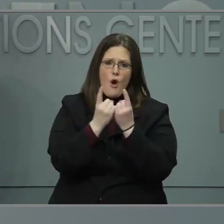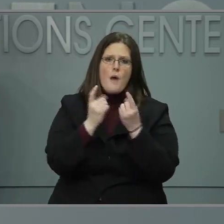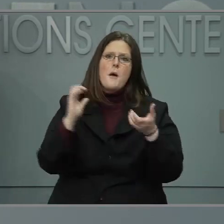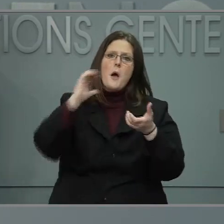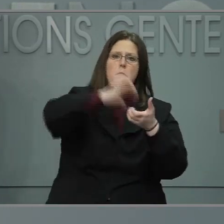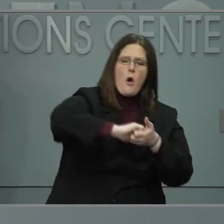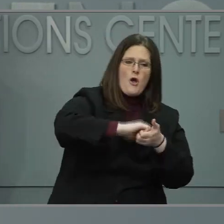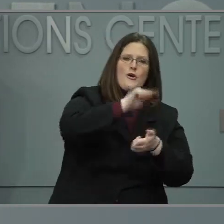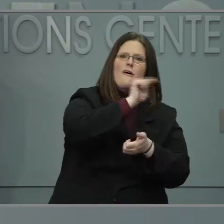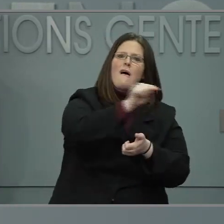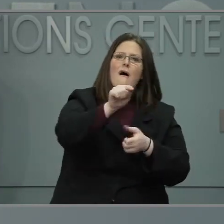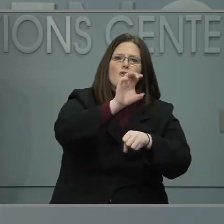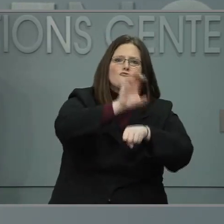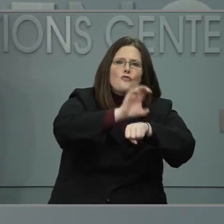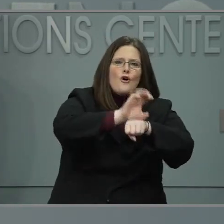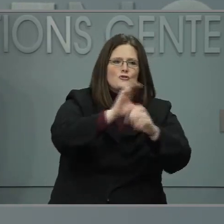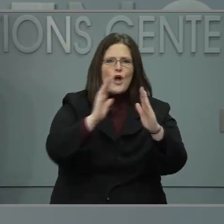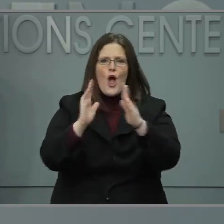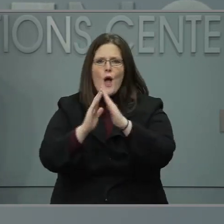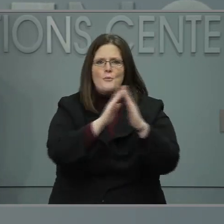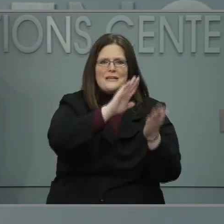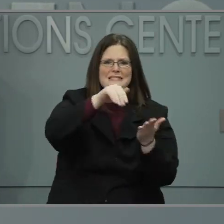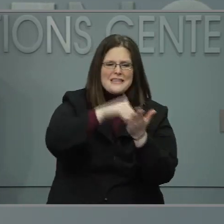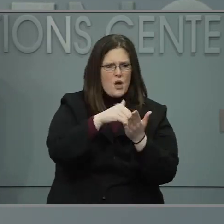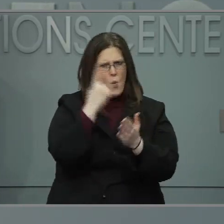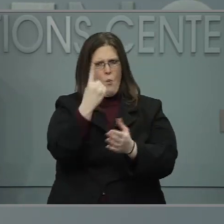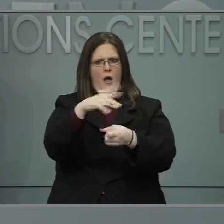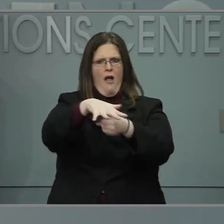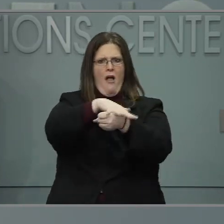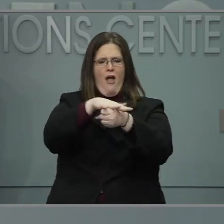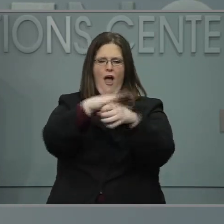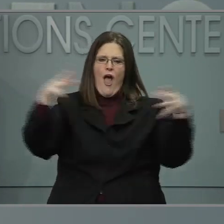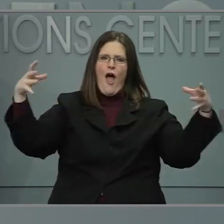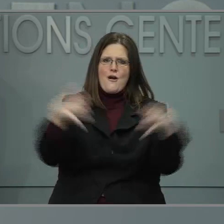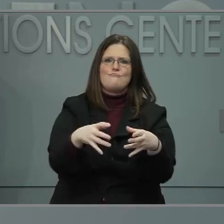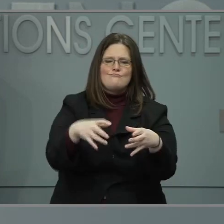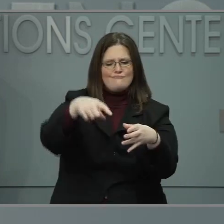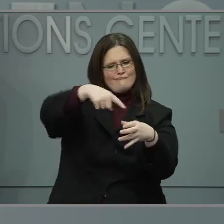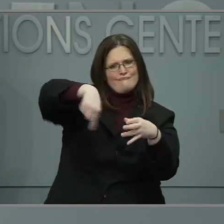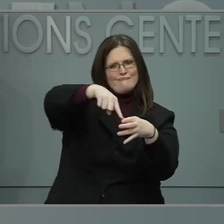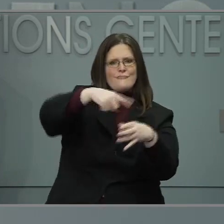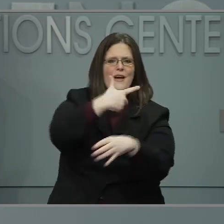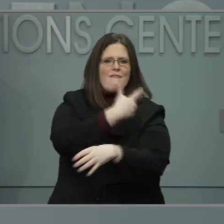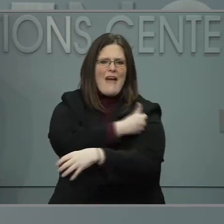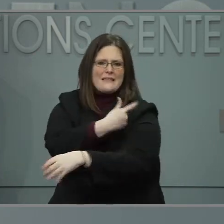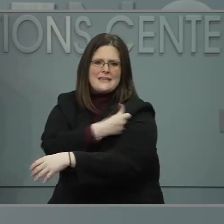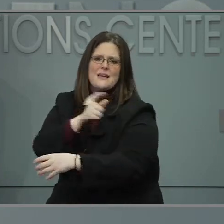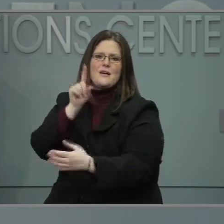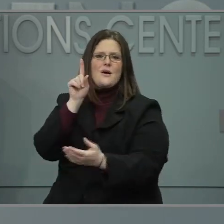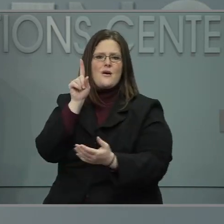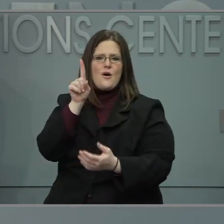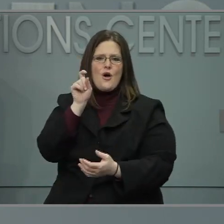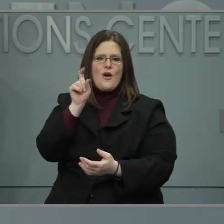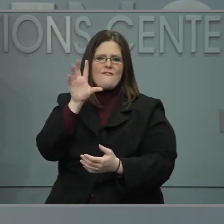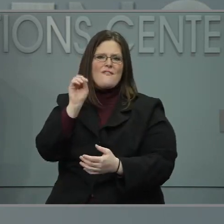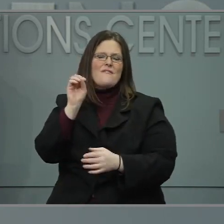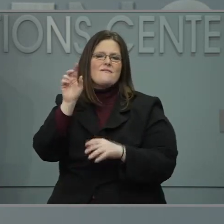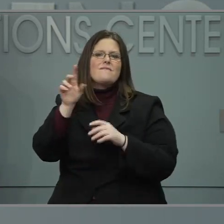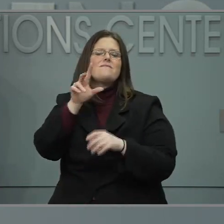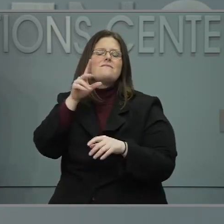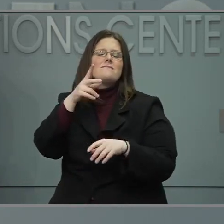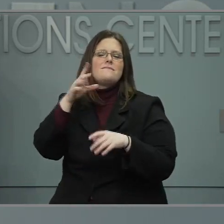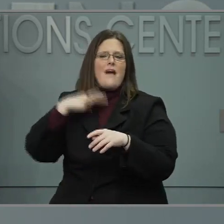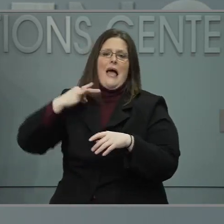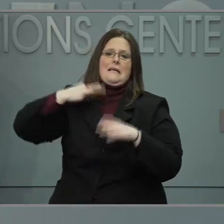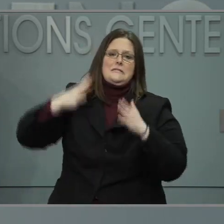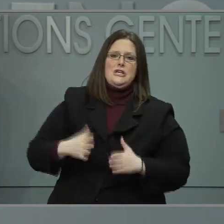reach underserved communities in one particular zip code. With about 150 volunteers, they vaccinated almost 1800